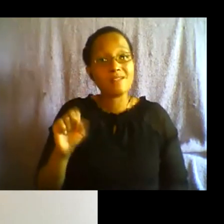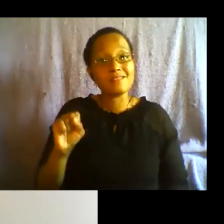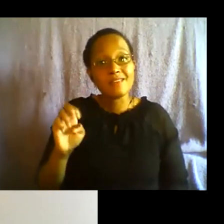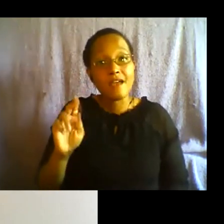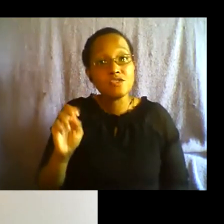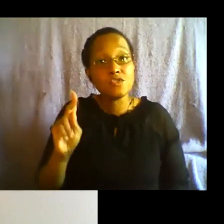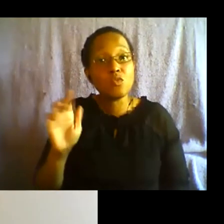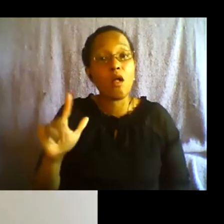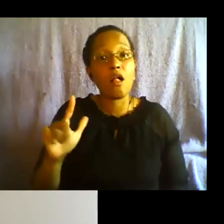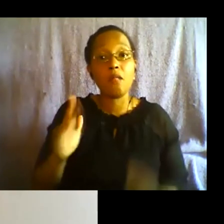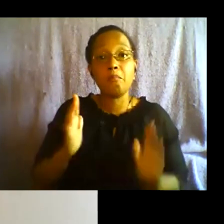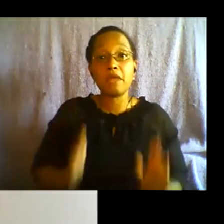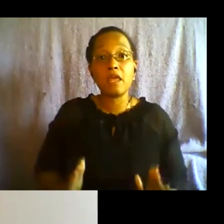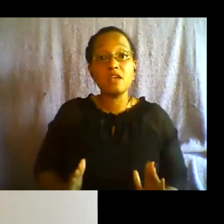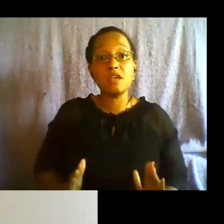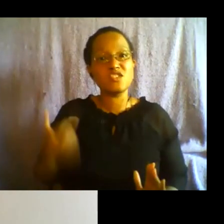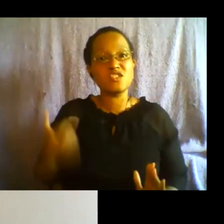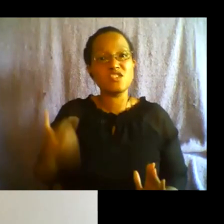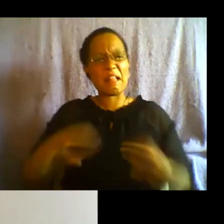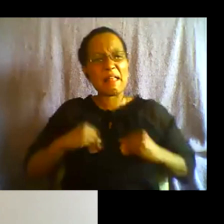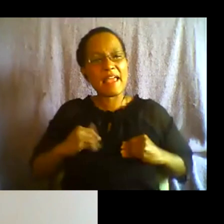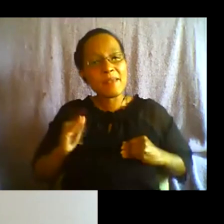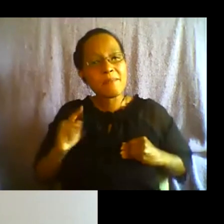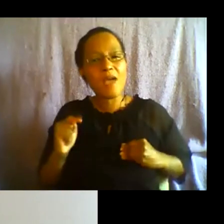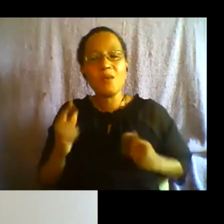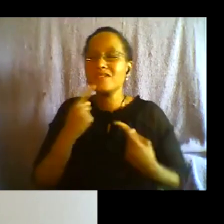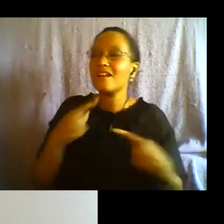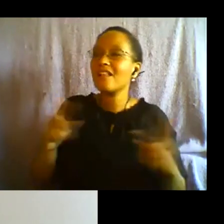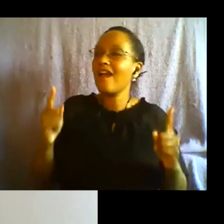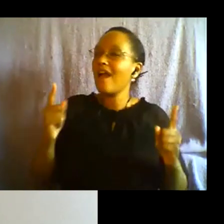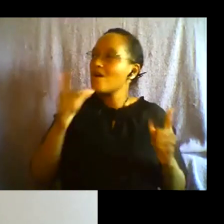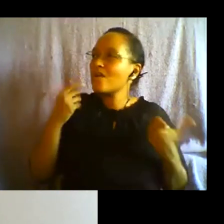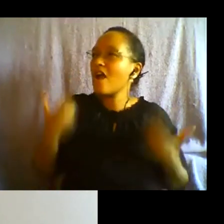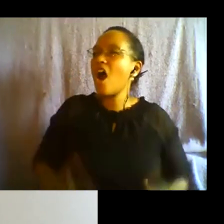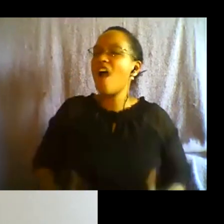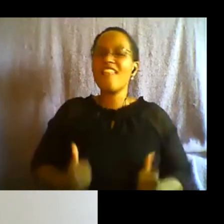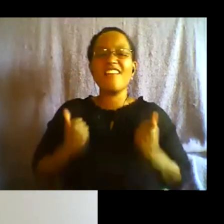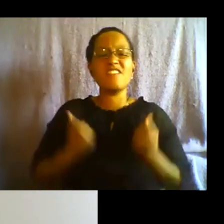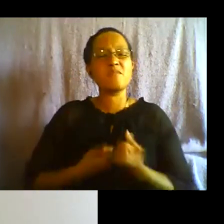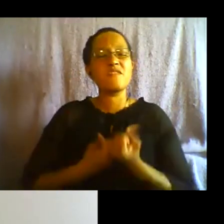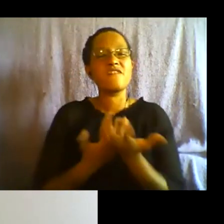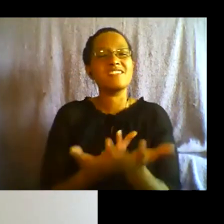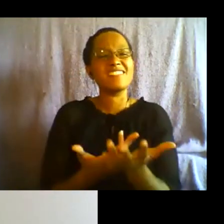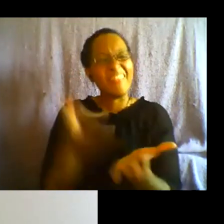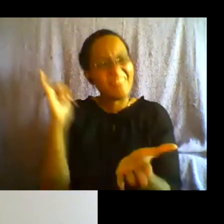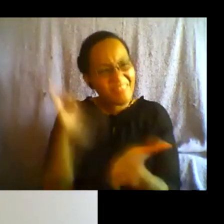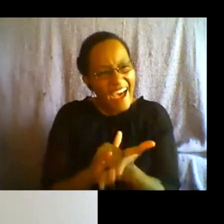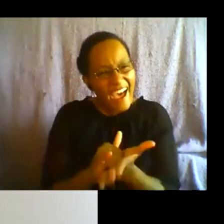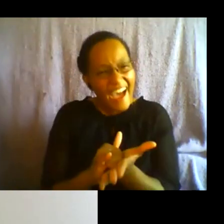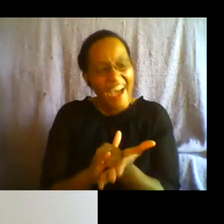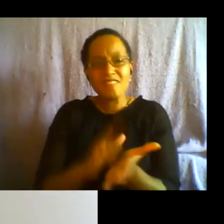we own it when we declare ourselves to be when we live it and profess it that is the kind of